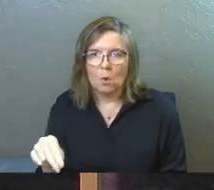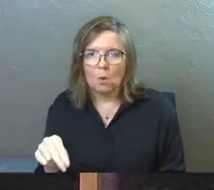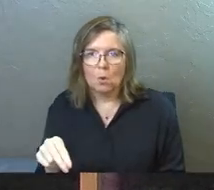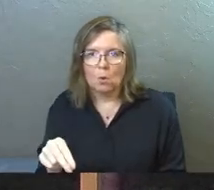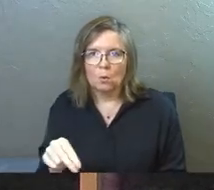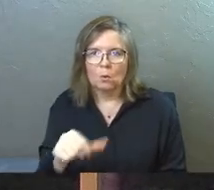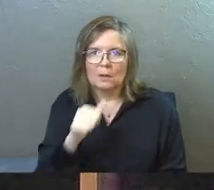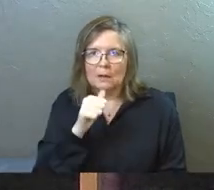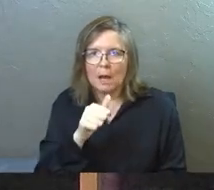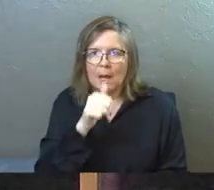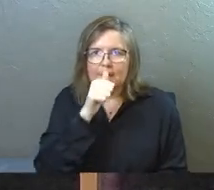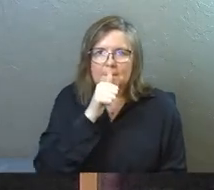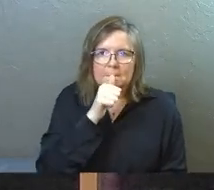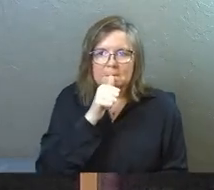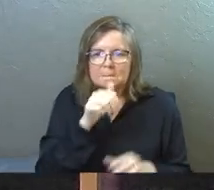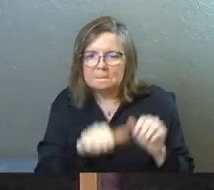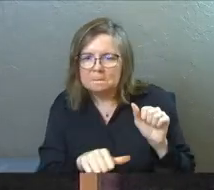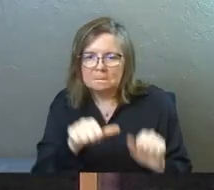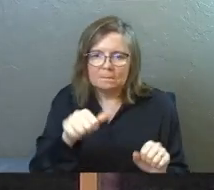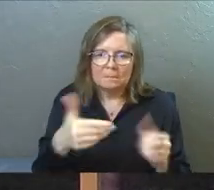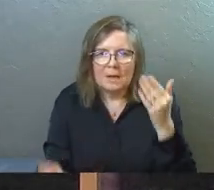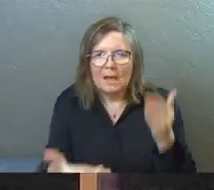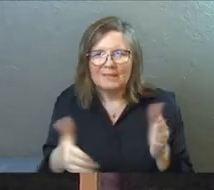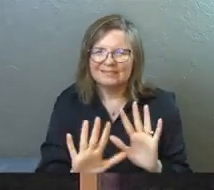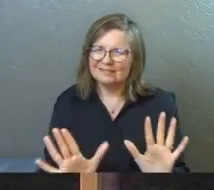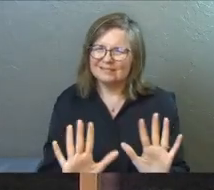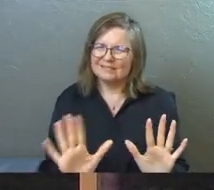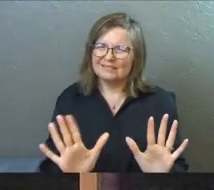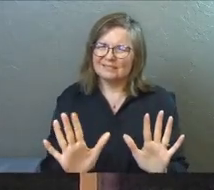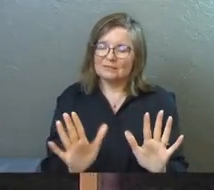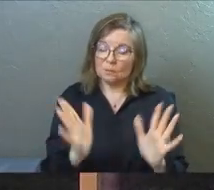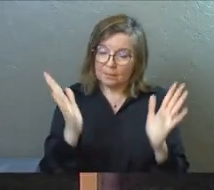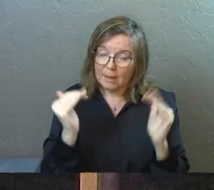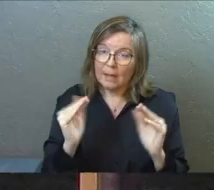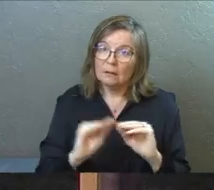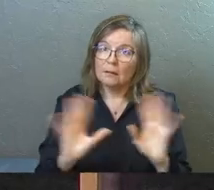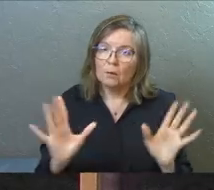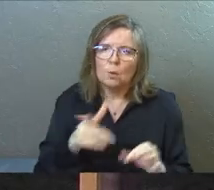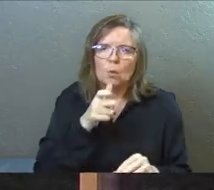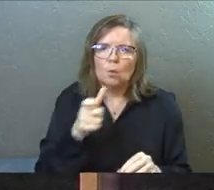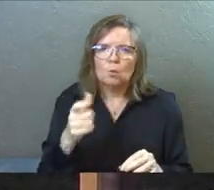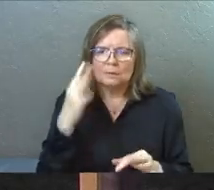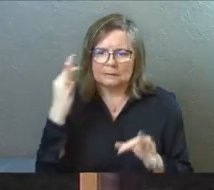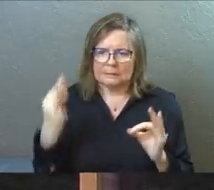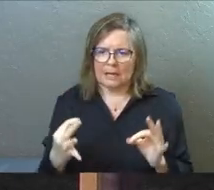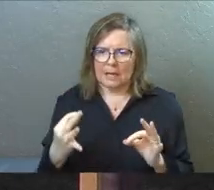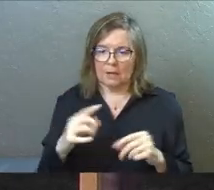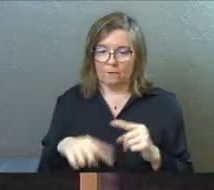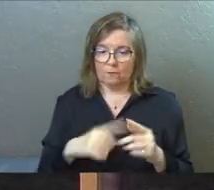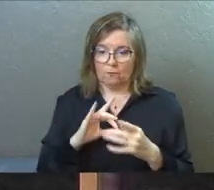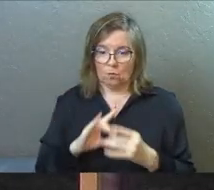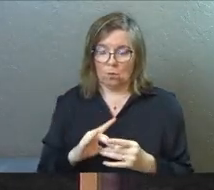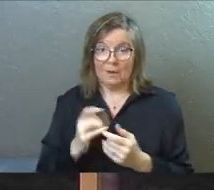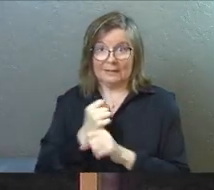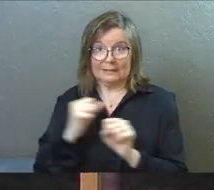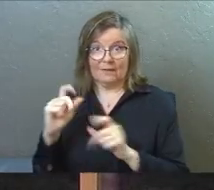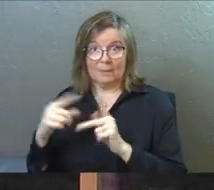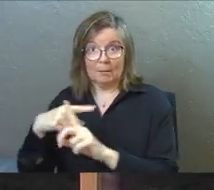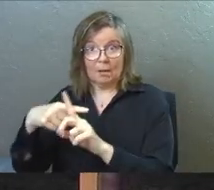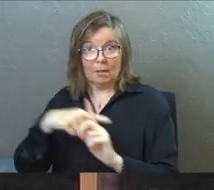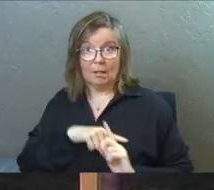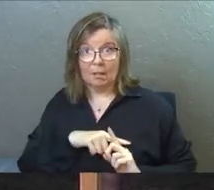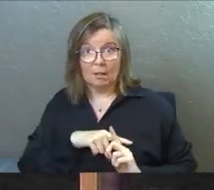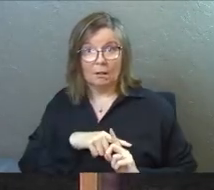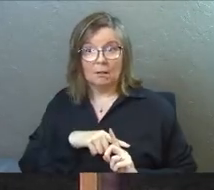We want black and white truth from them. It's what we expect. So who came along and decided that when it comes to saving people,